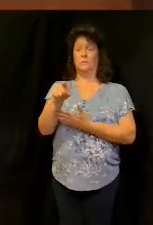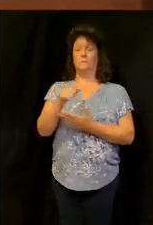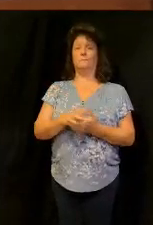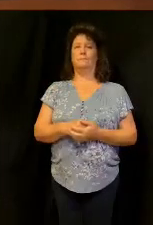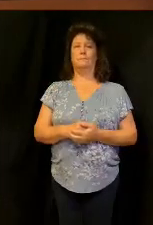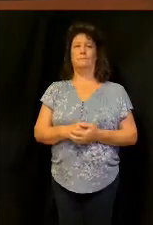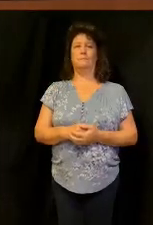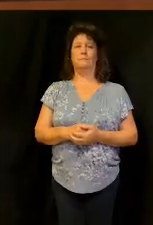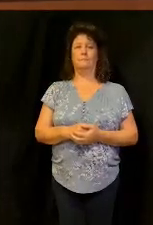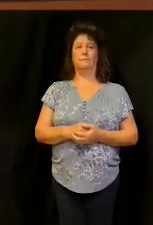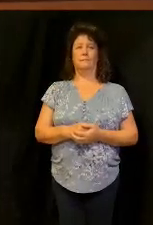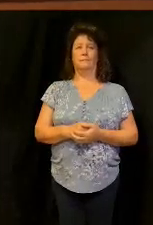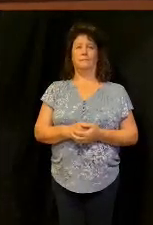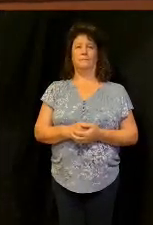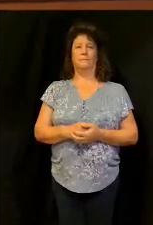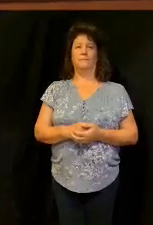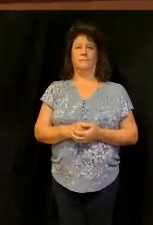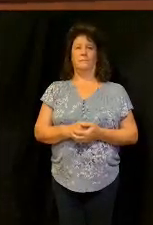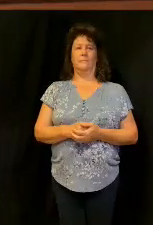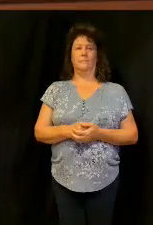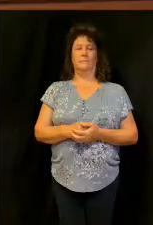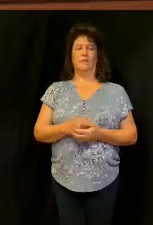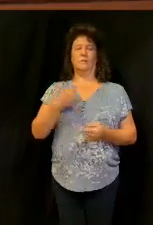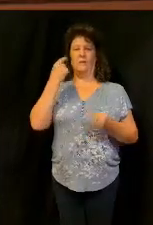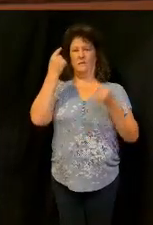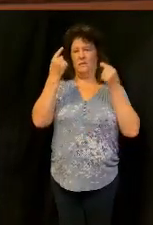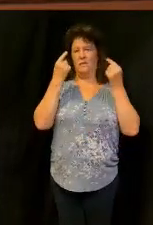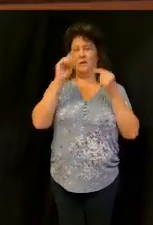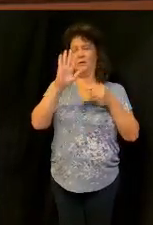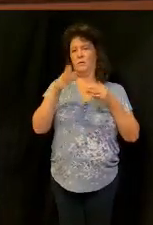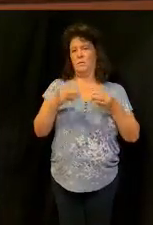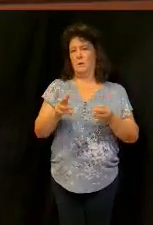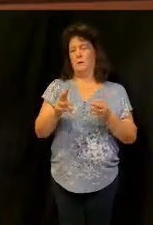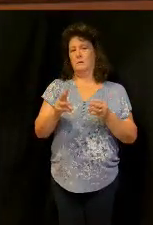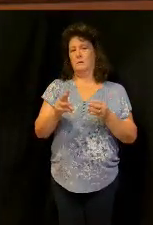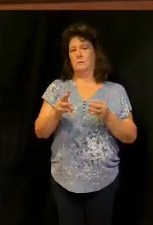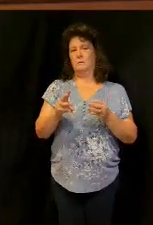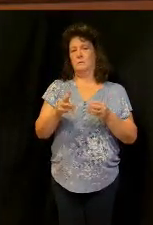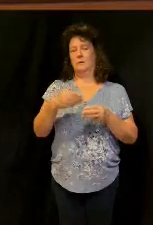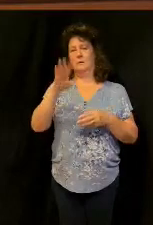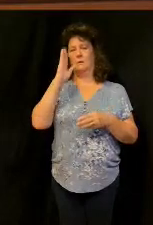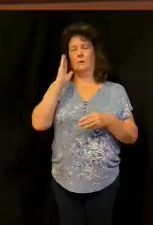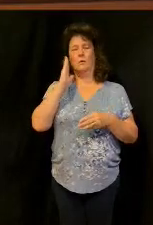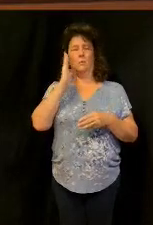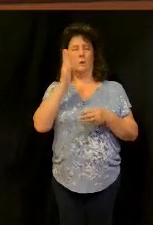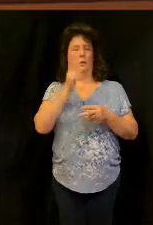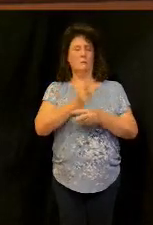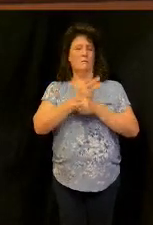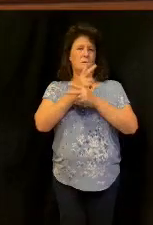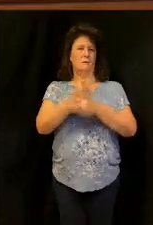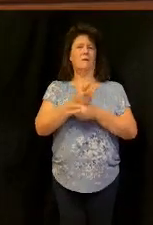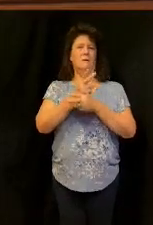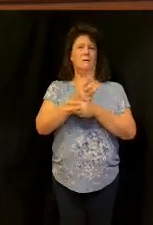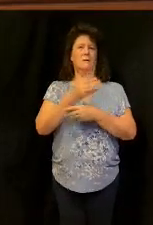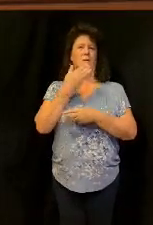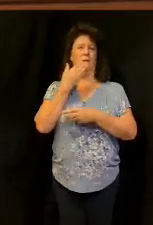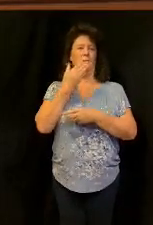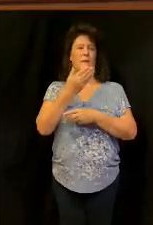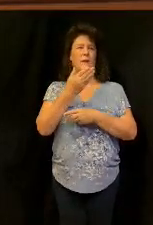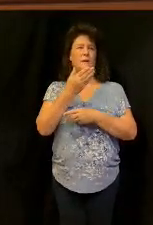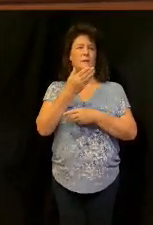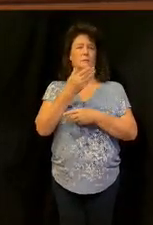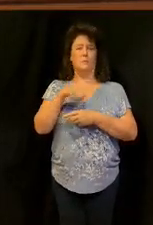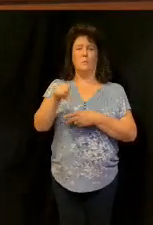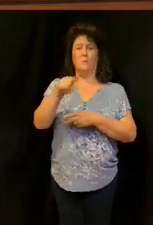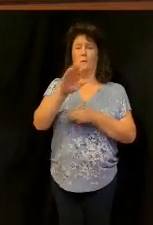consider your ways just consider your ways God's going to take good care of you thank you so much for being faithful in